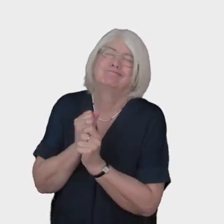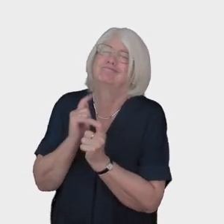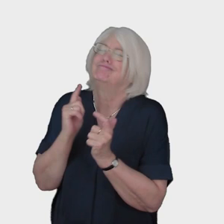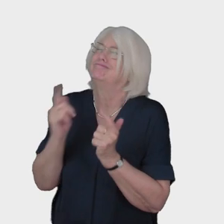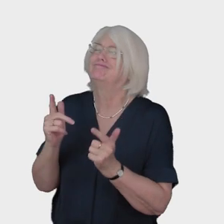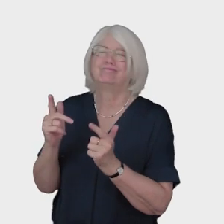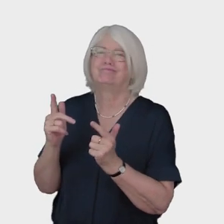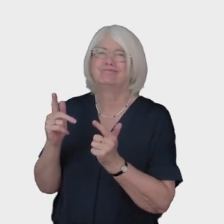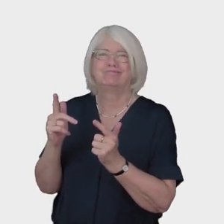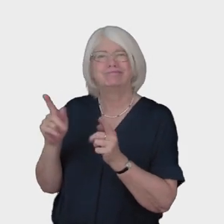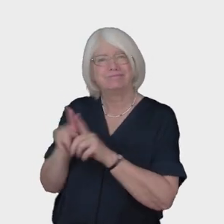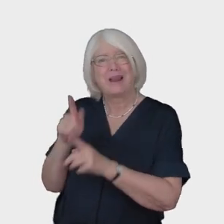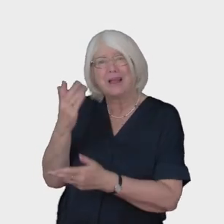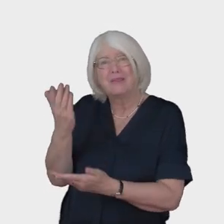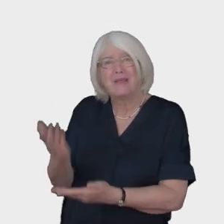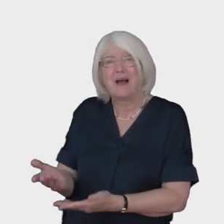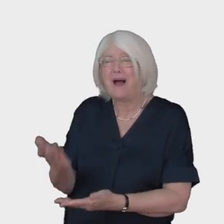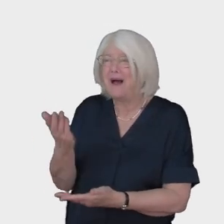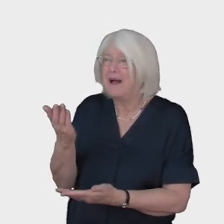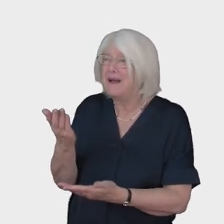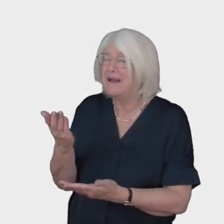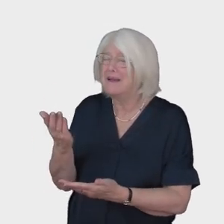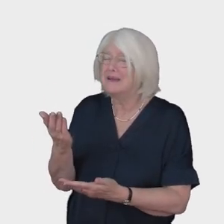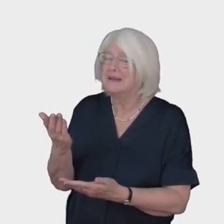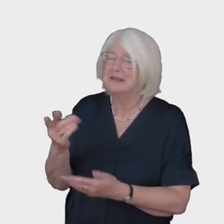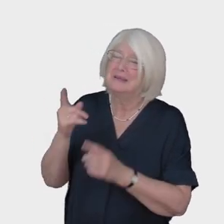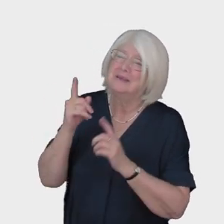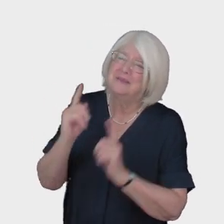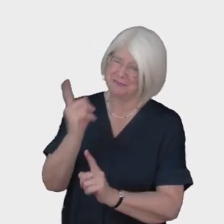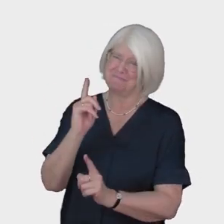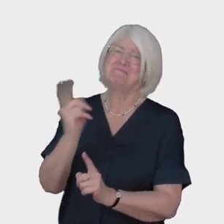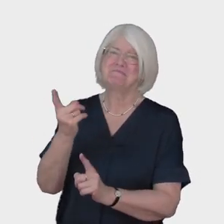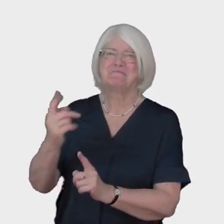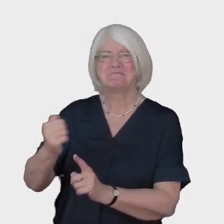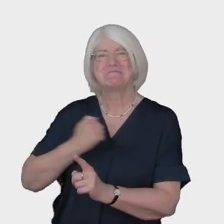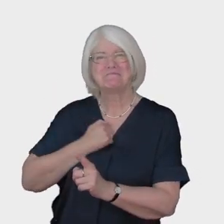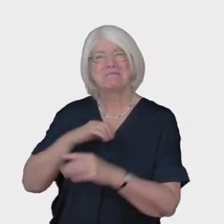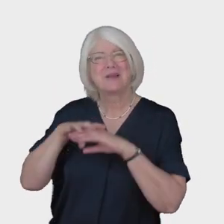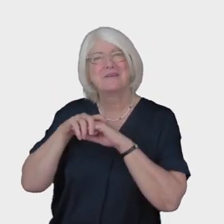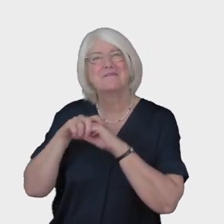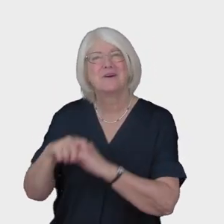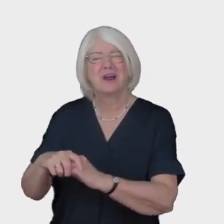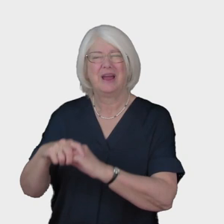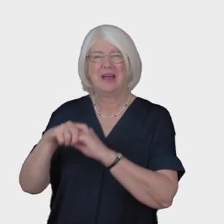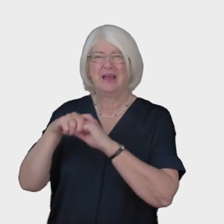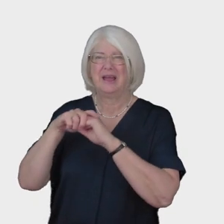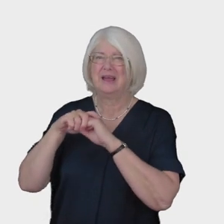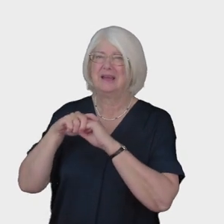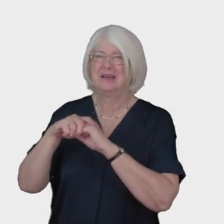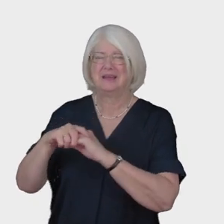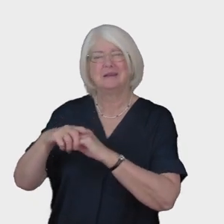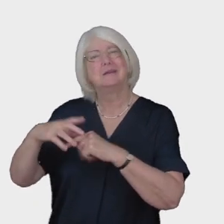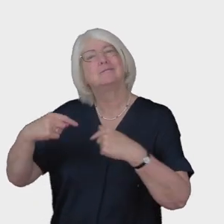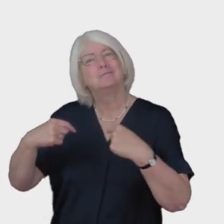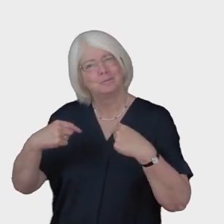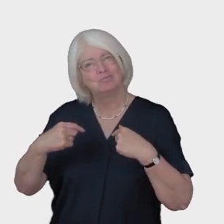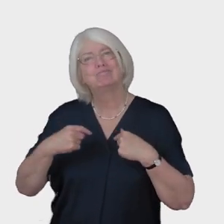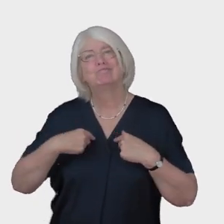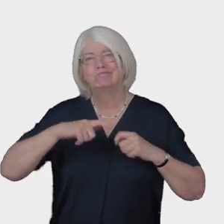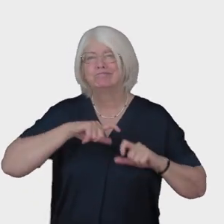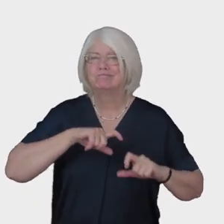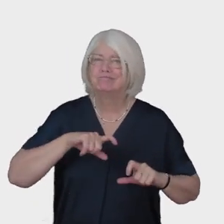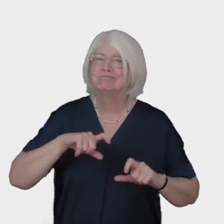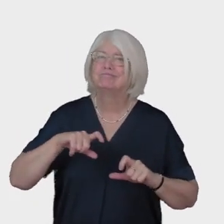was clean like I this is my friend